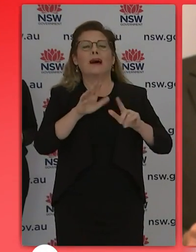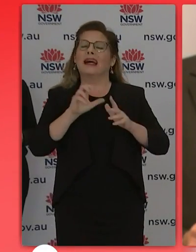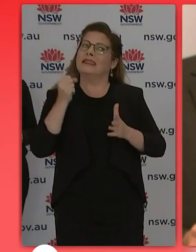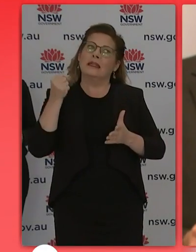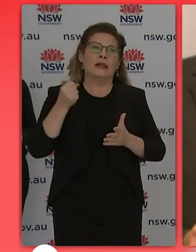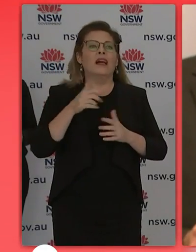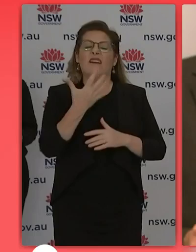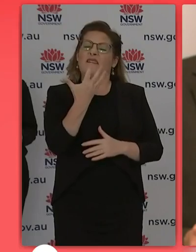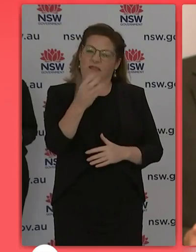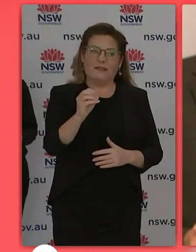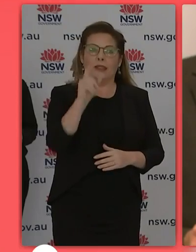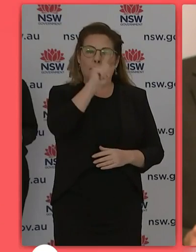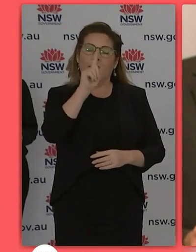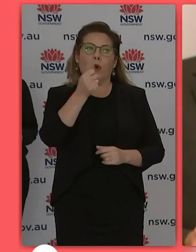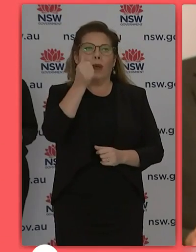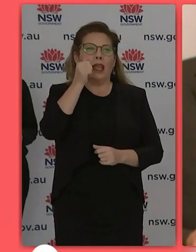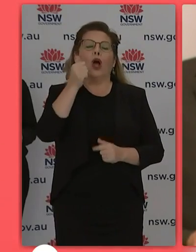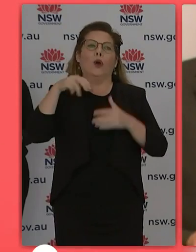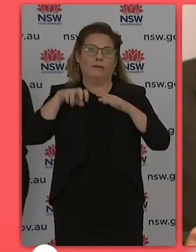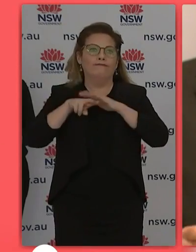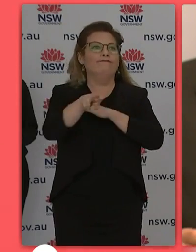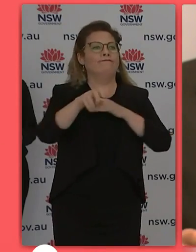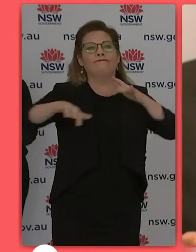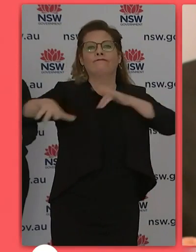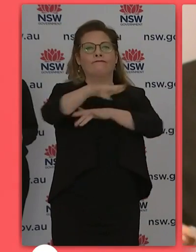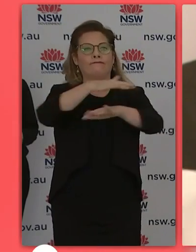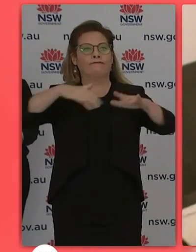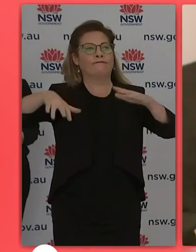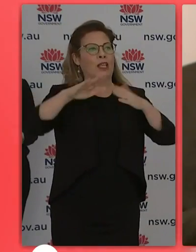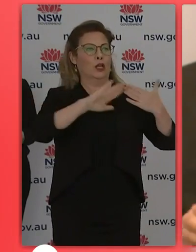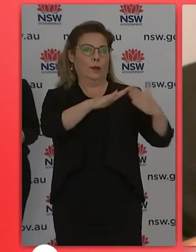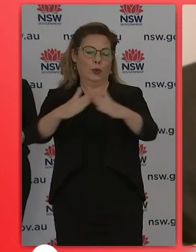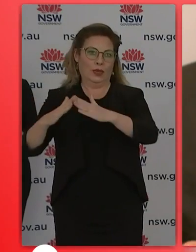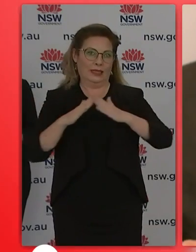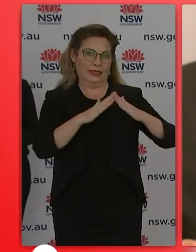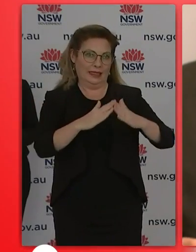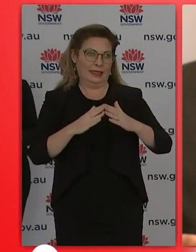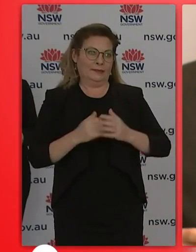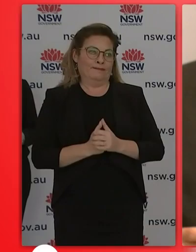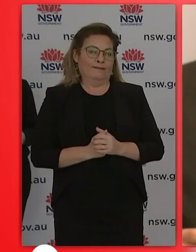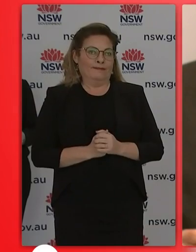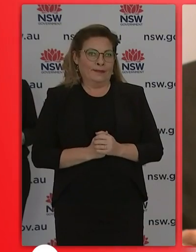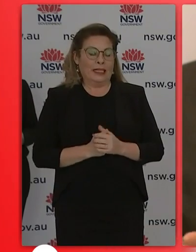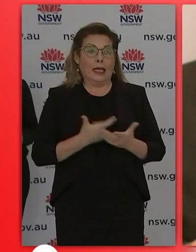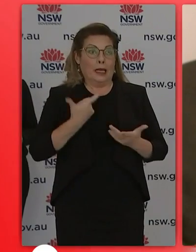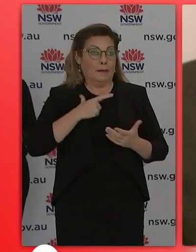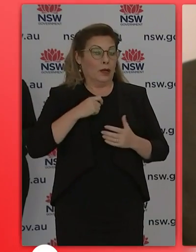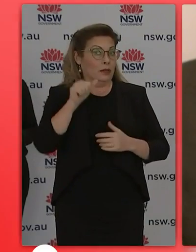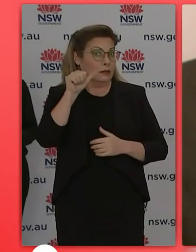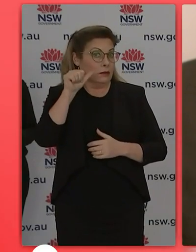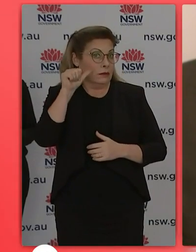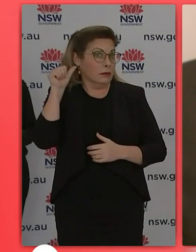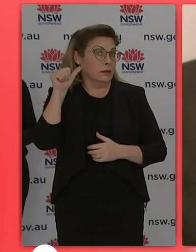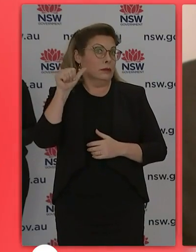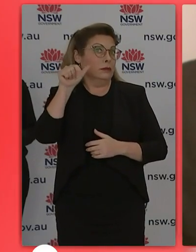and I do want to foreshadow that given this high number of cases we're likely to see this trend continue for the next few